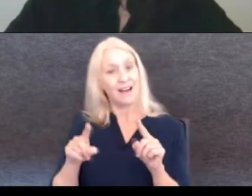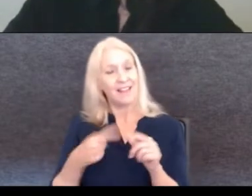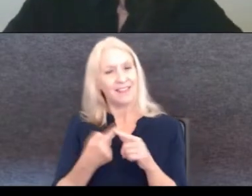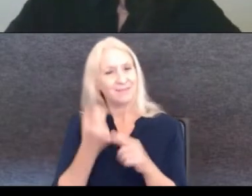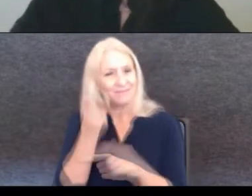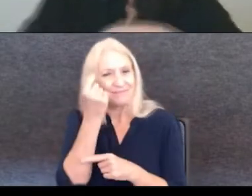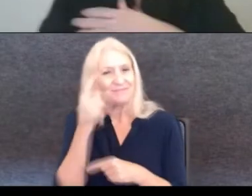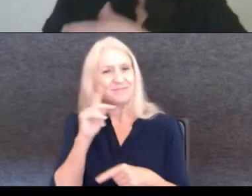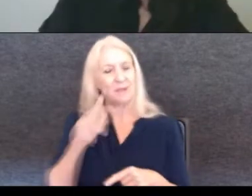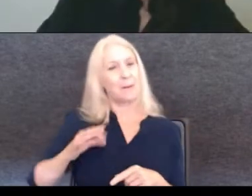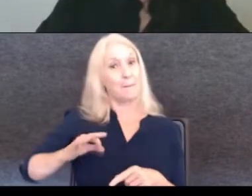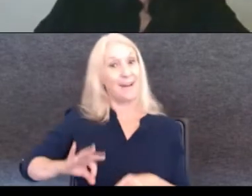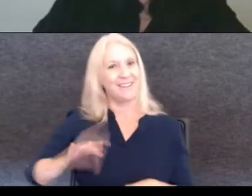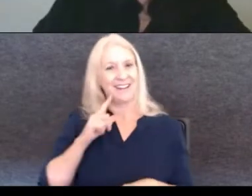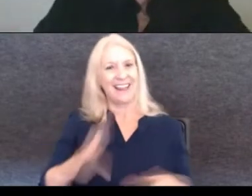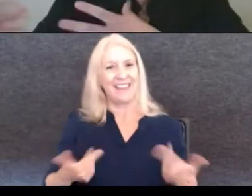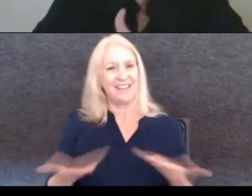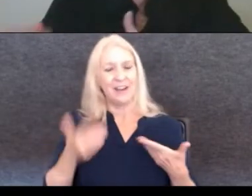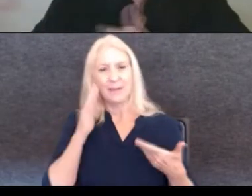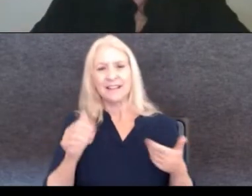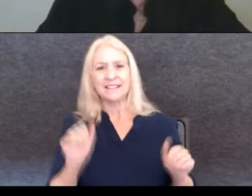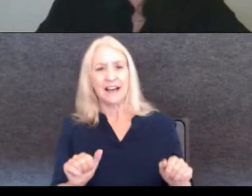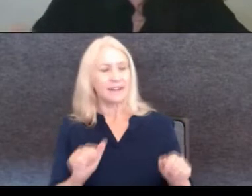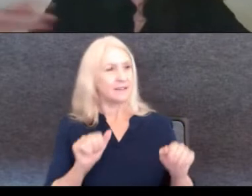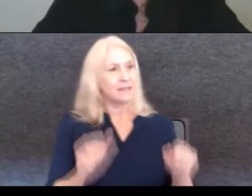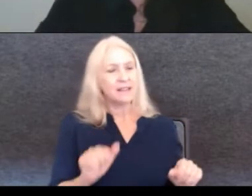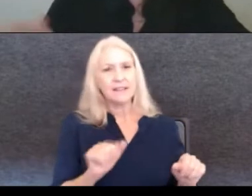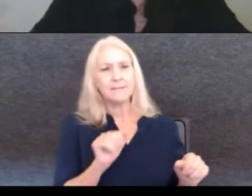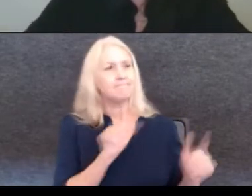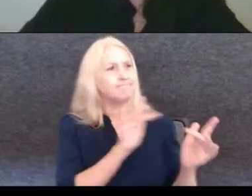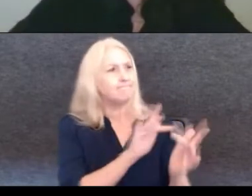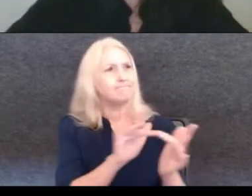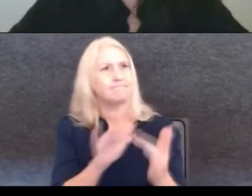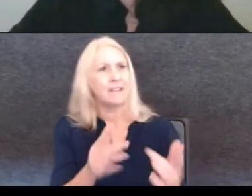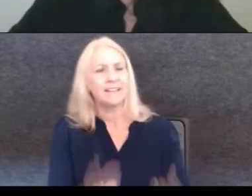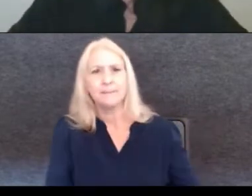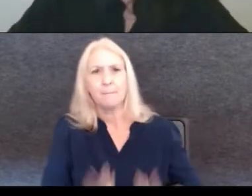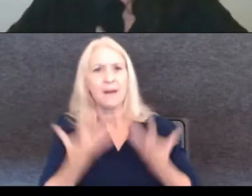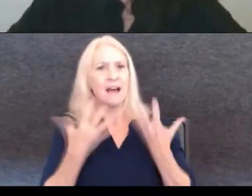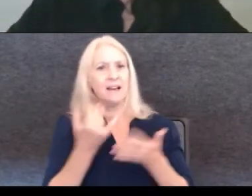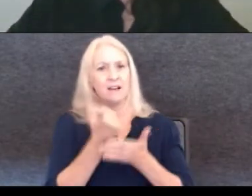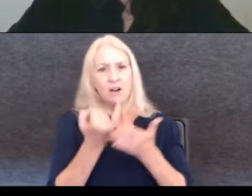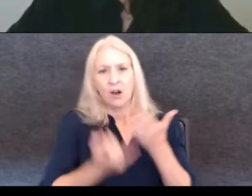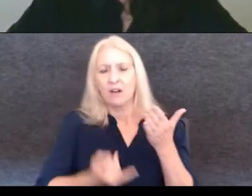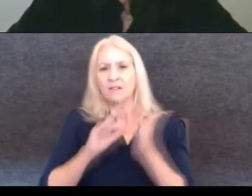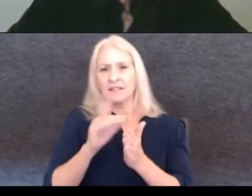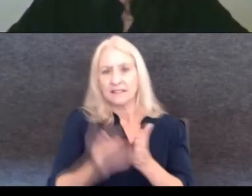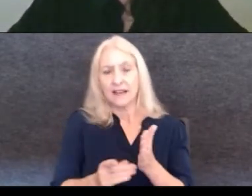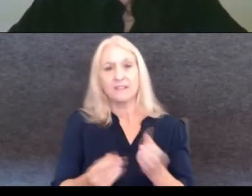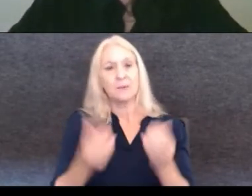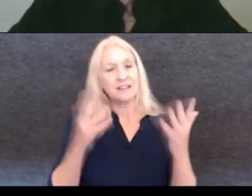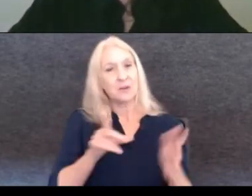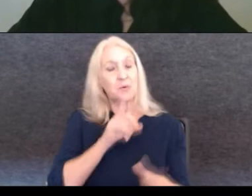because I have access to so many inspiration and art and design. And actually it's a